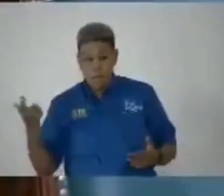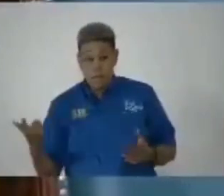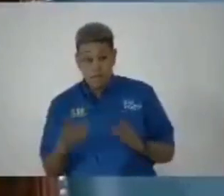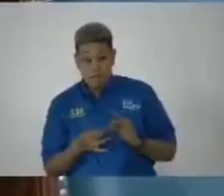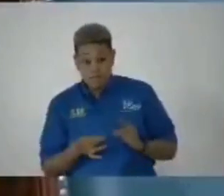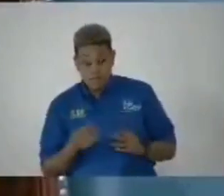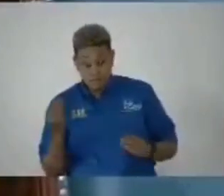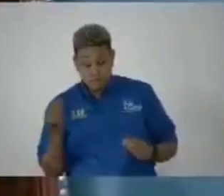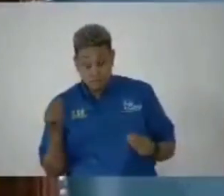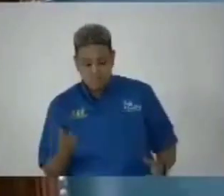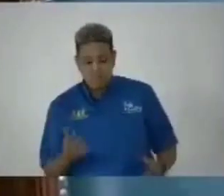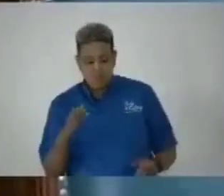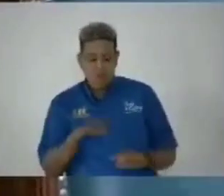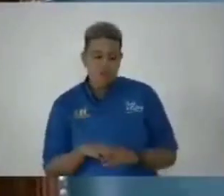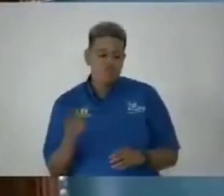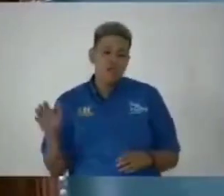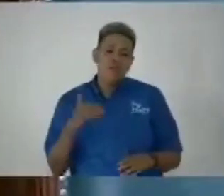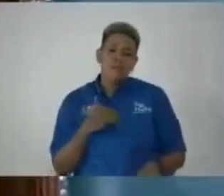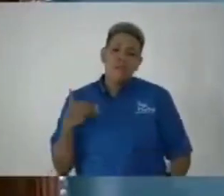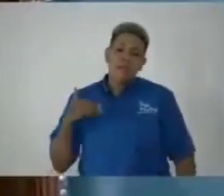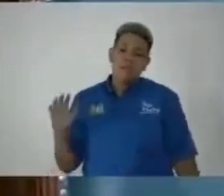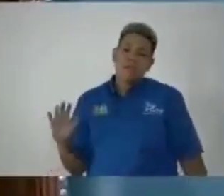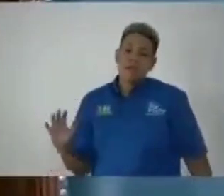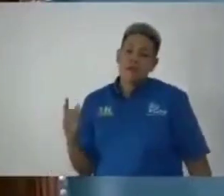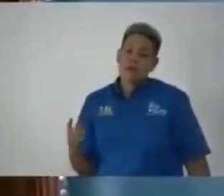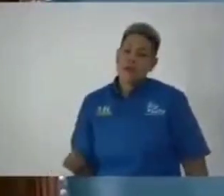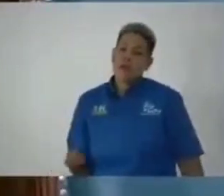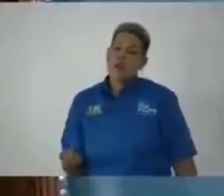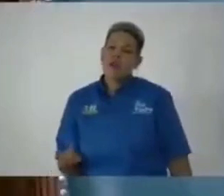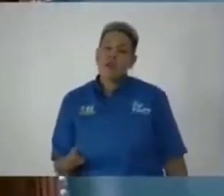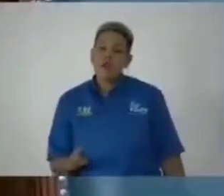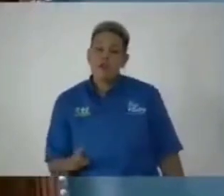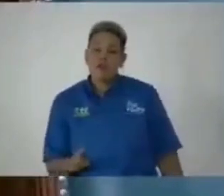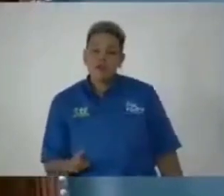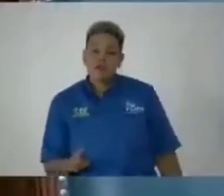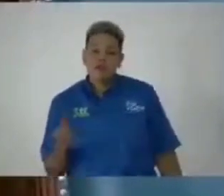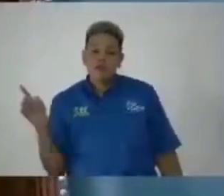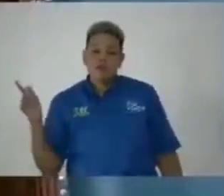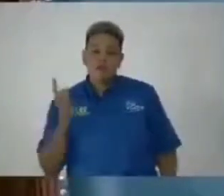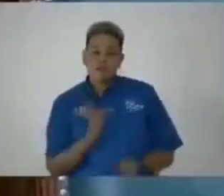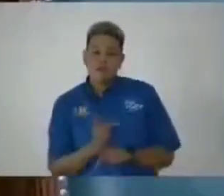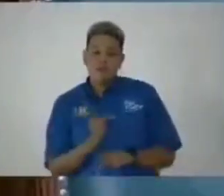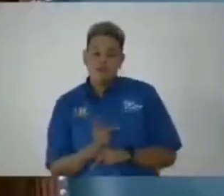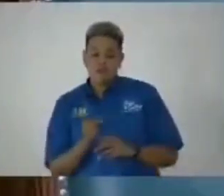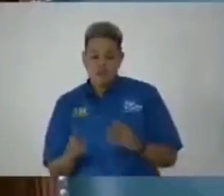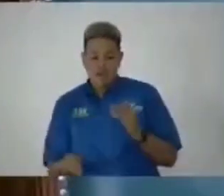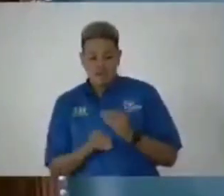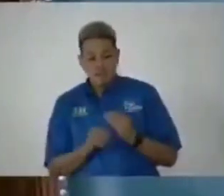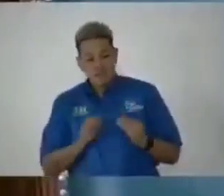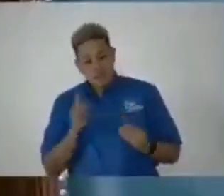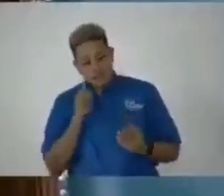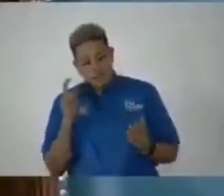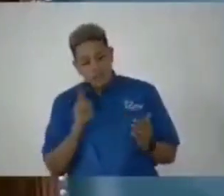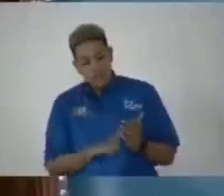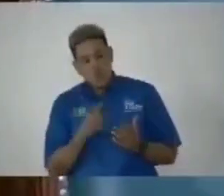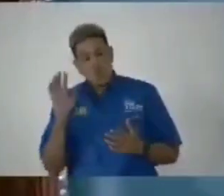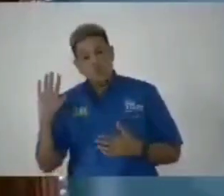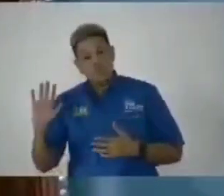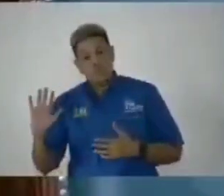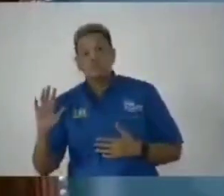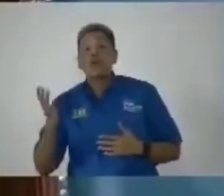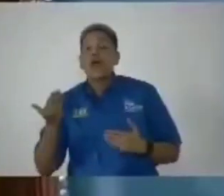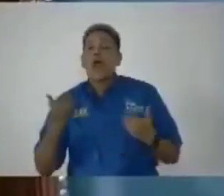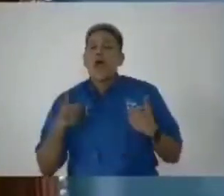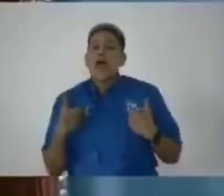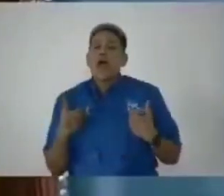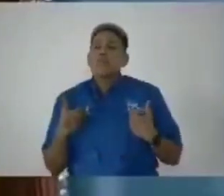the contribution of the member and in keeping and i also noted that there